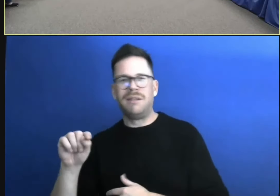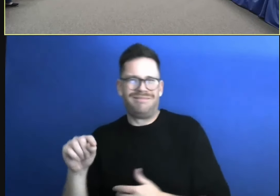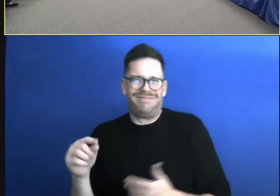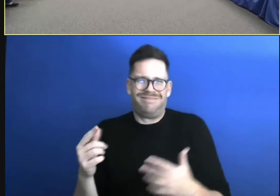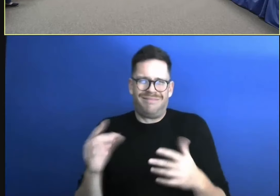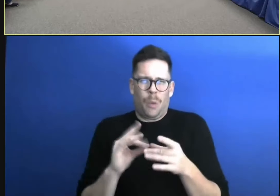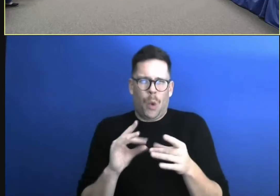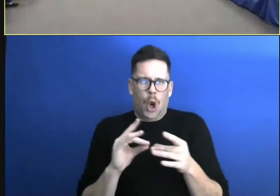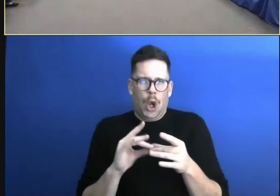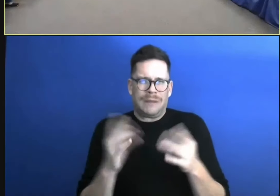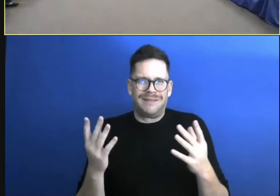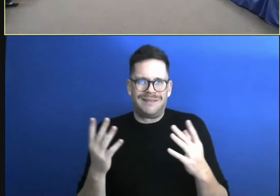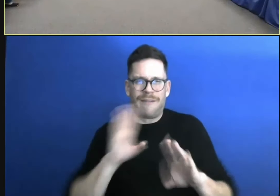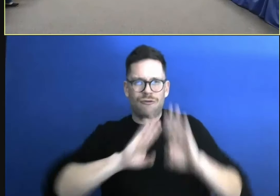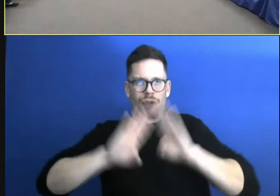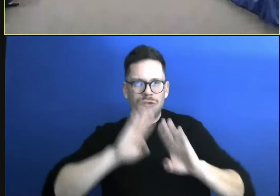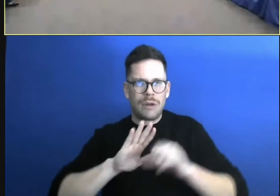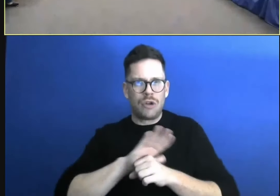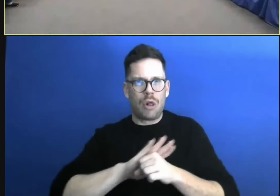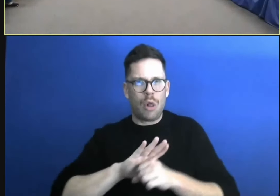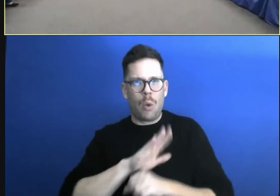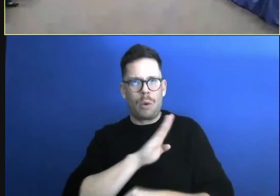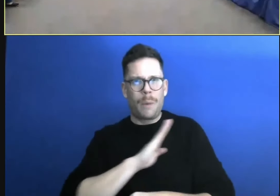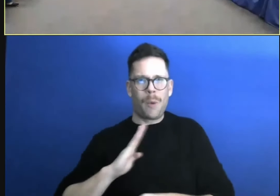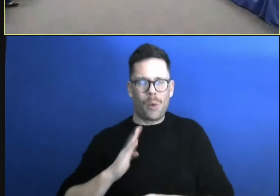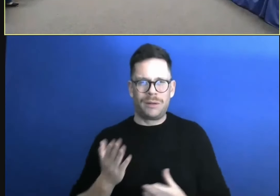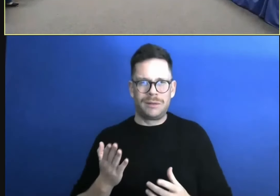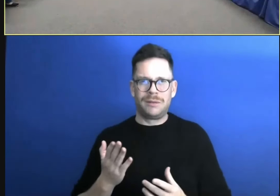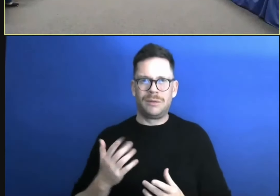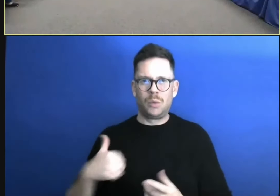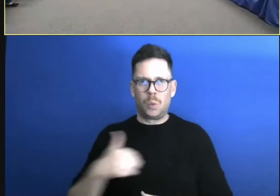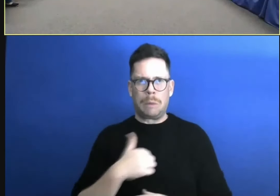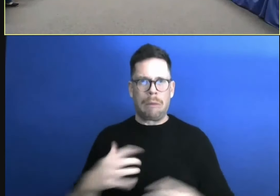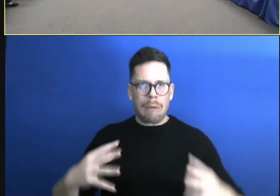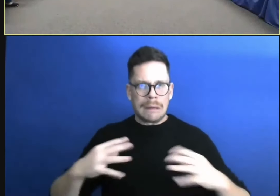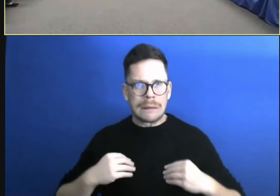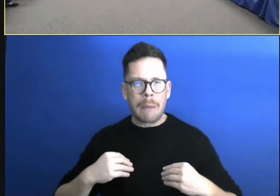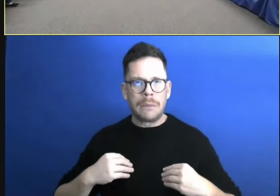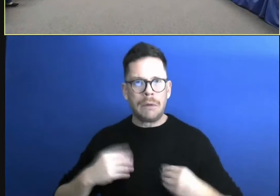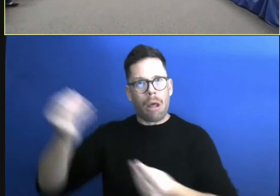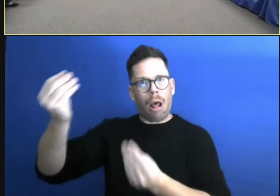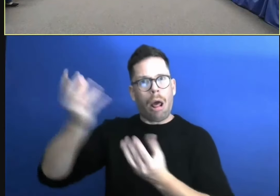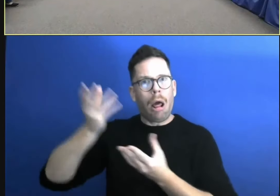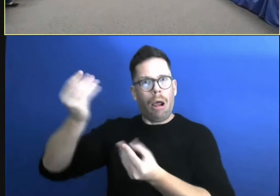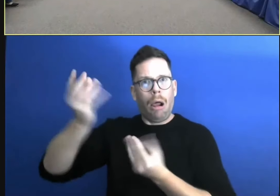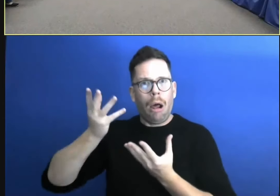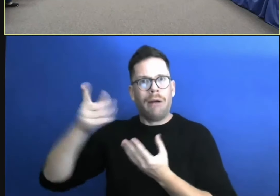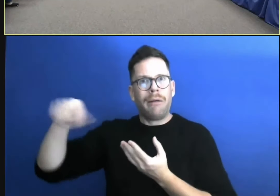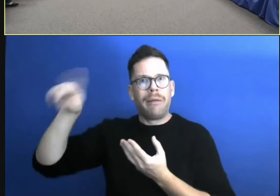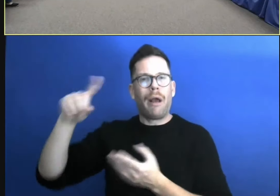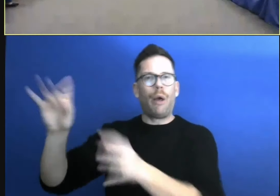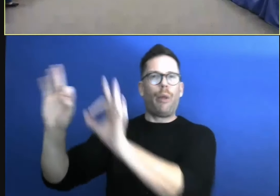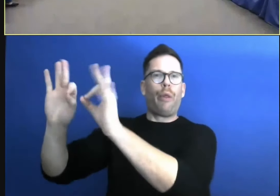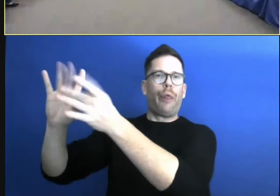board that we take direction from people that just like to talk. And